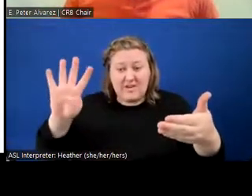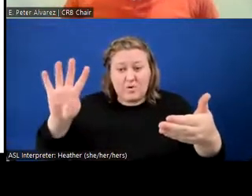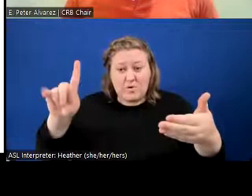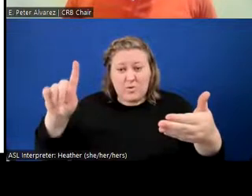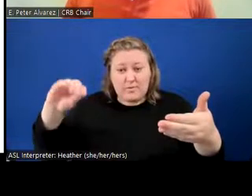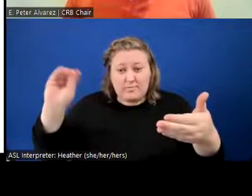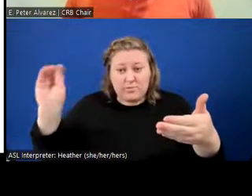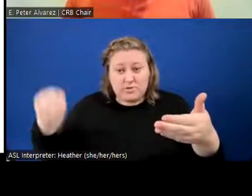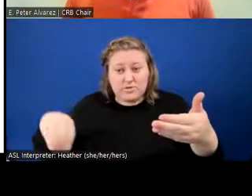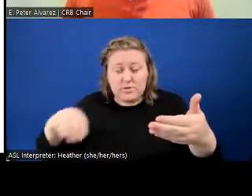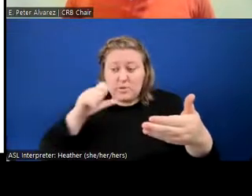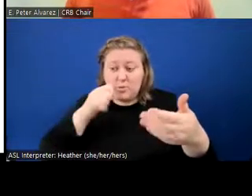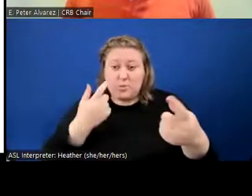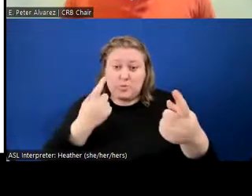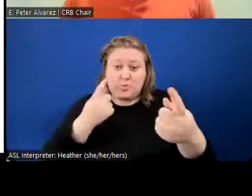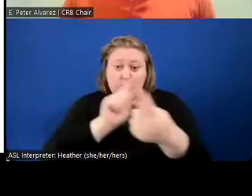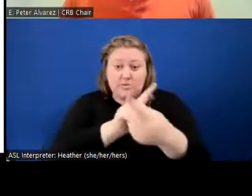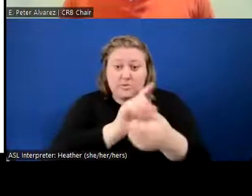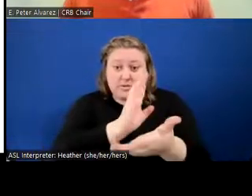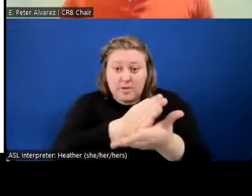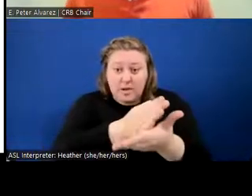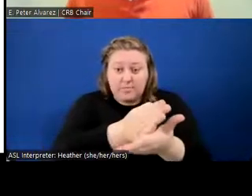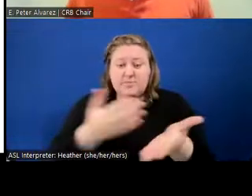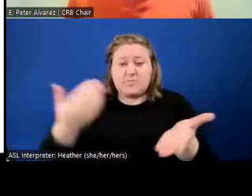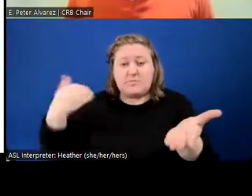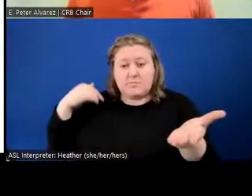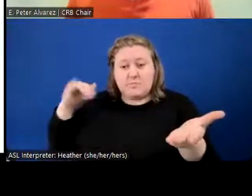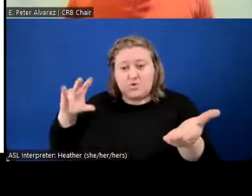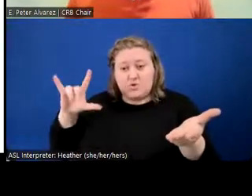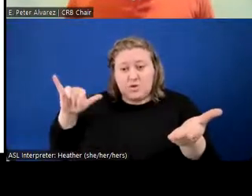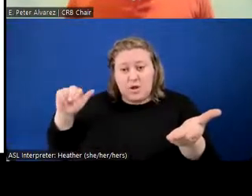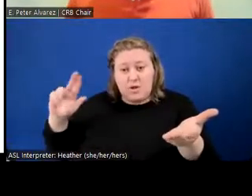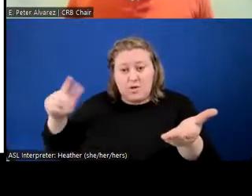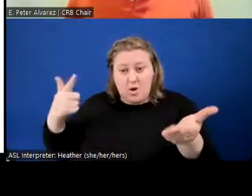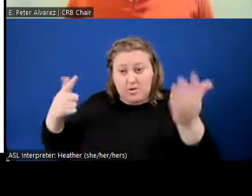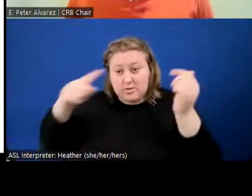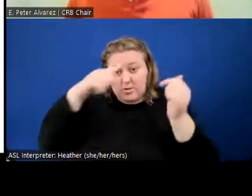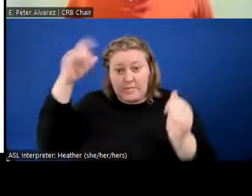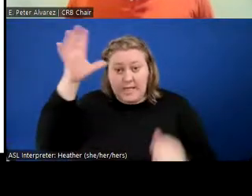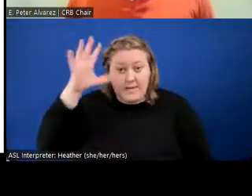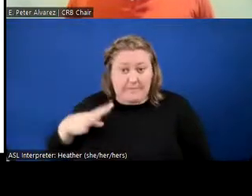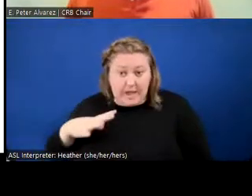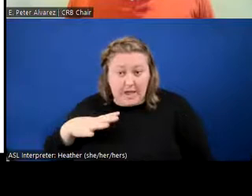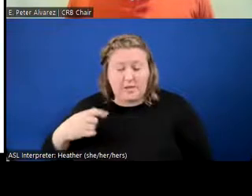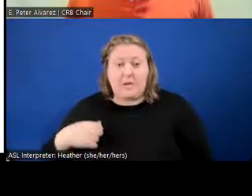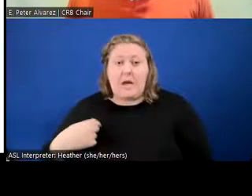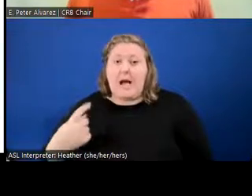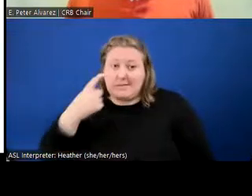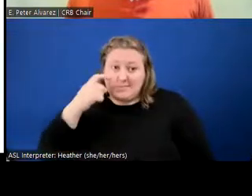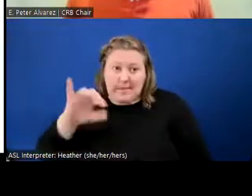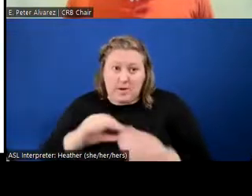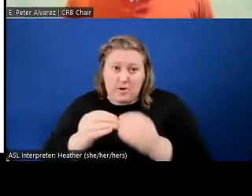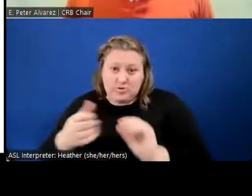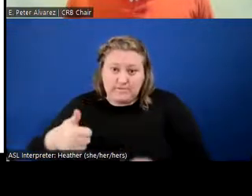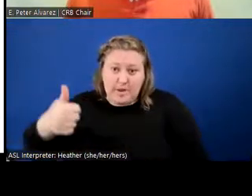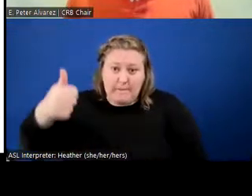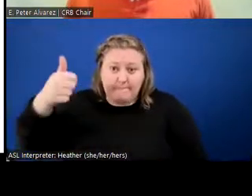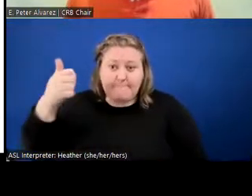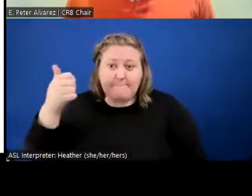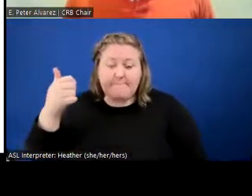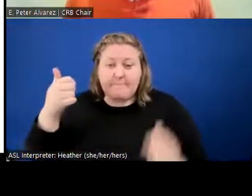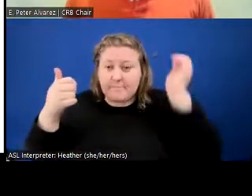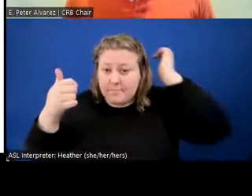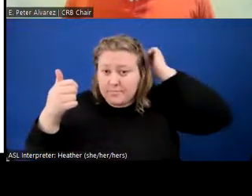that were stopped in July and August are Black men. I suspect that's even higher when you look at the other